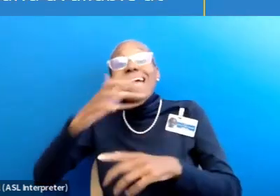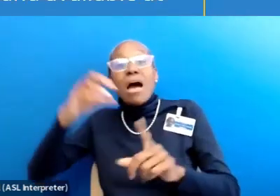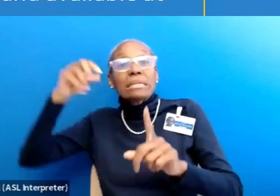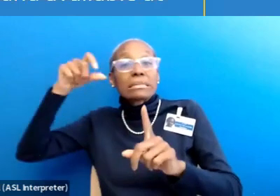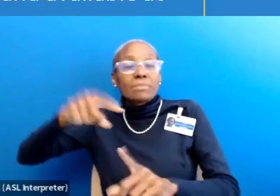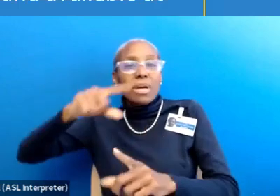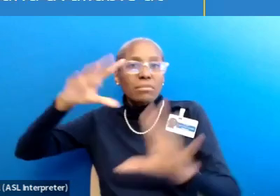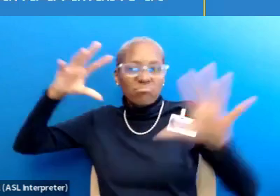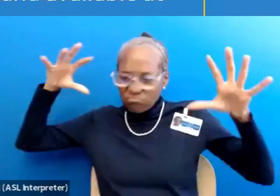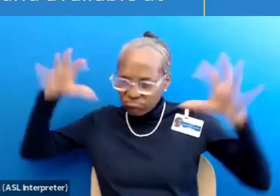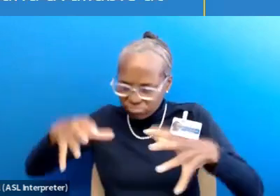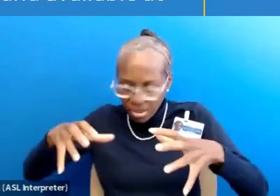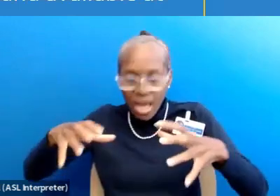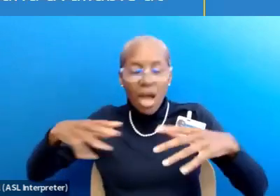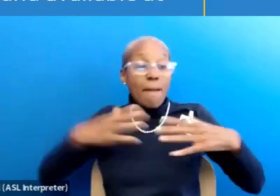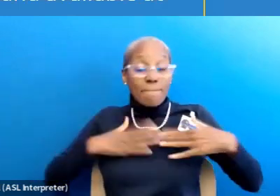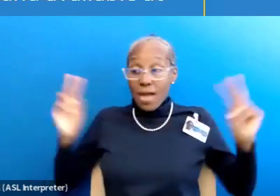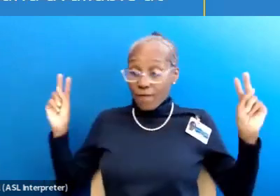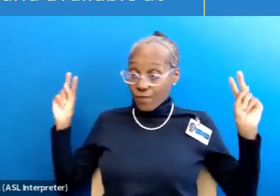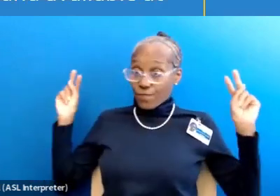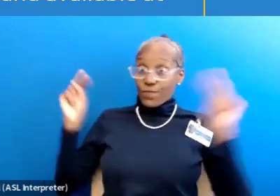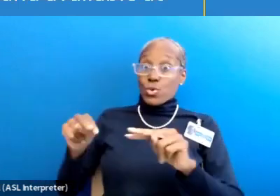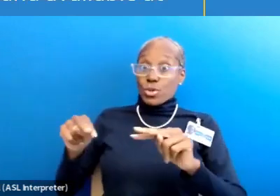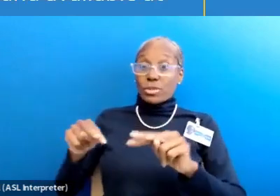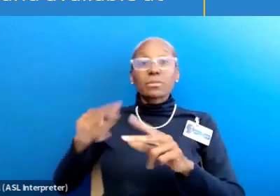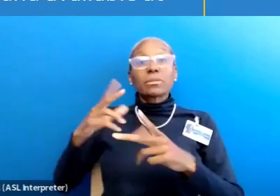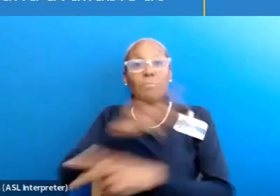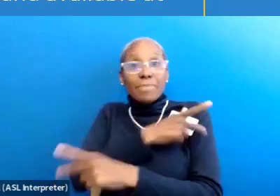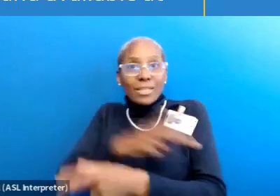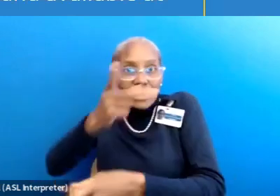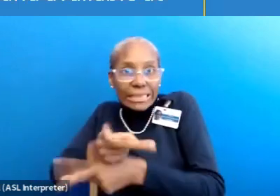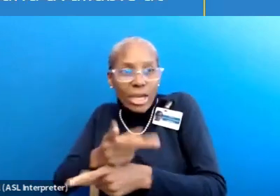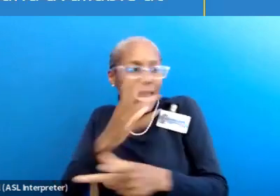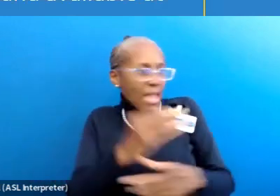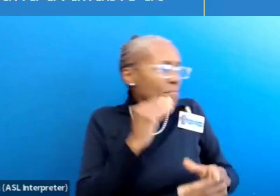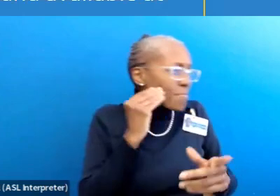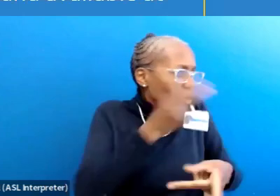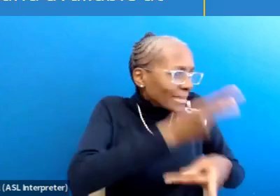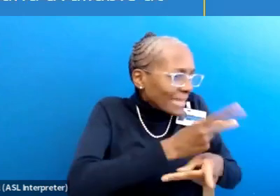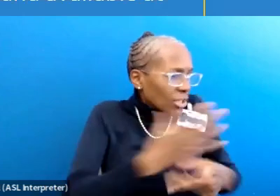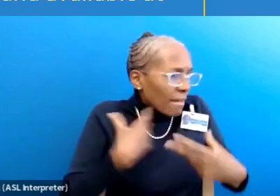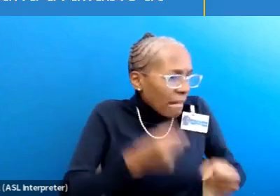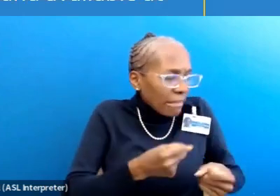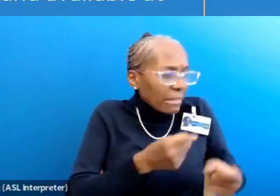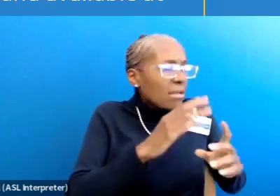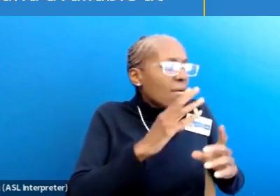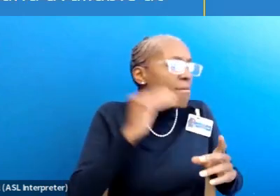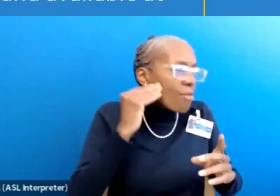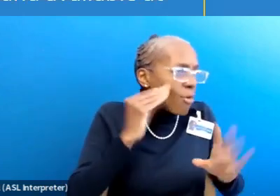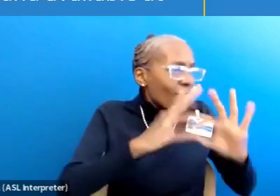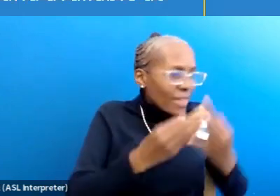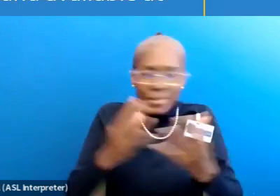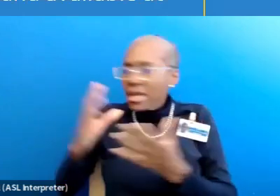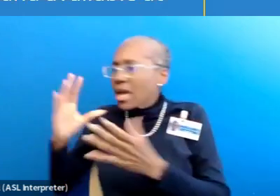my focus was on patient care and on keeping healthy with my family at home and with my colleagues and friends out of the community.